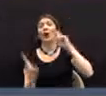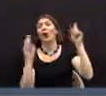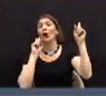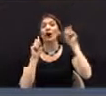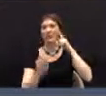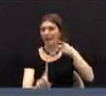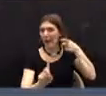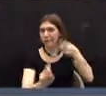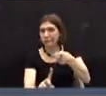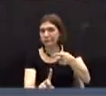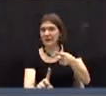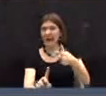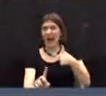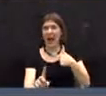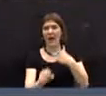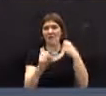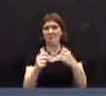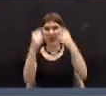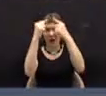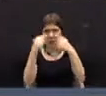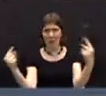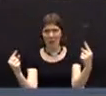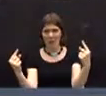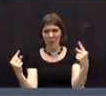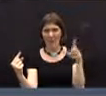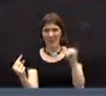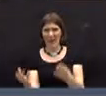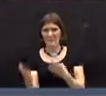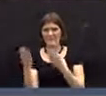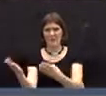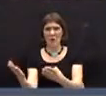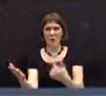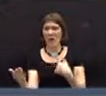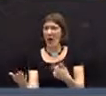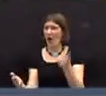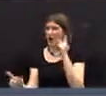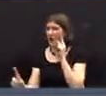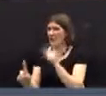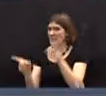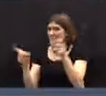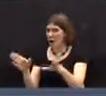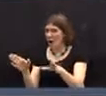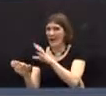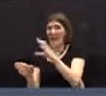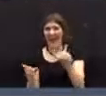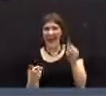I would strongly oppose this motion we have heard from our moderator.